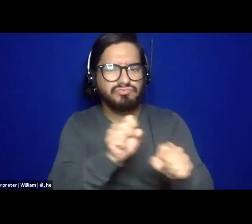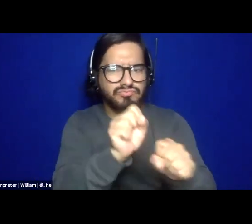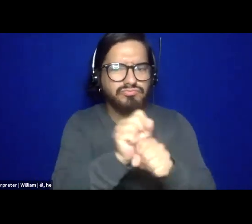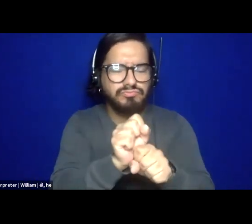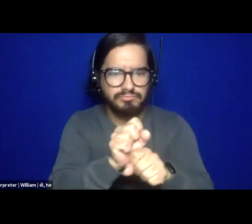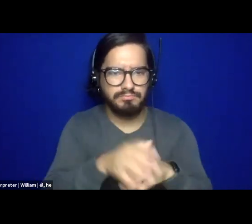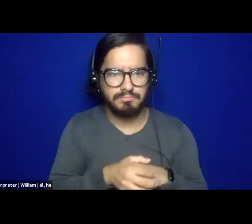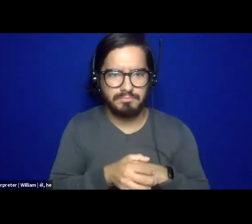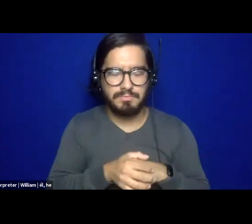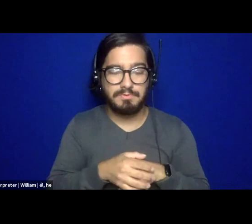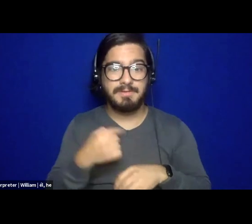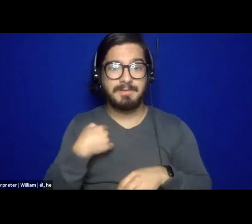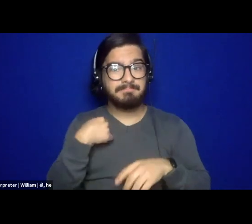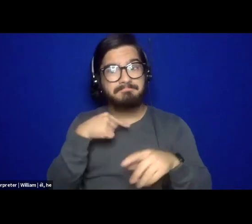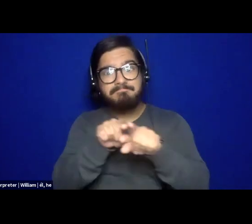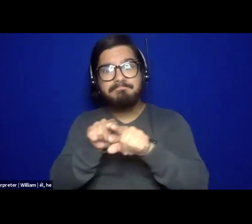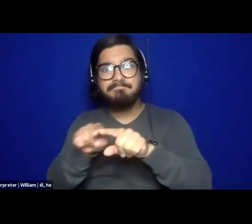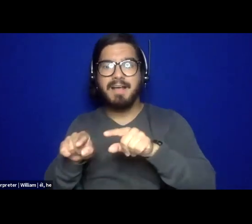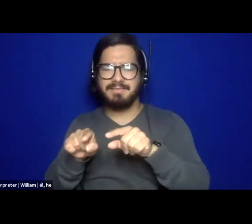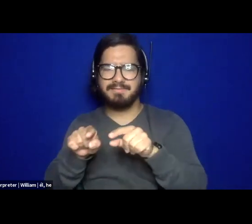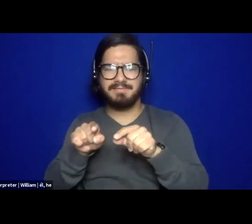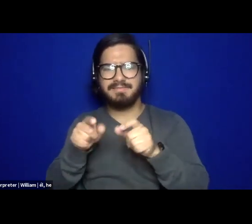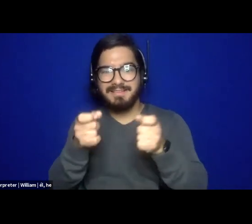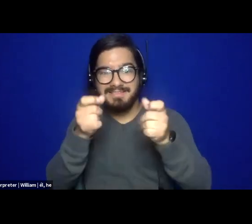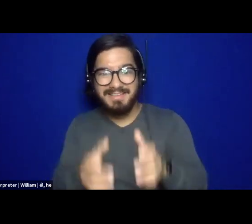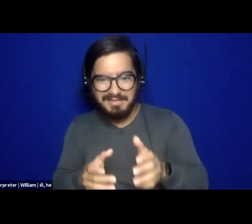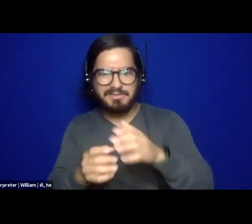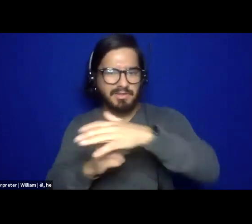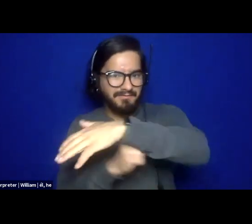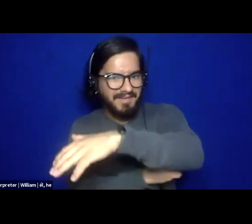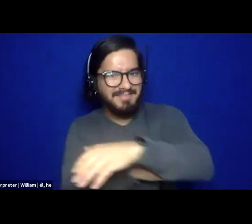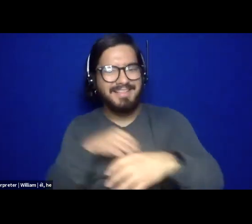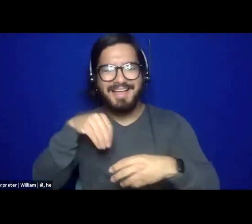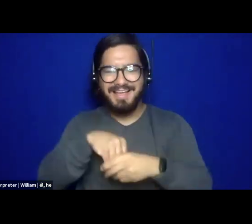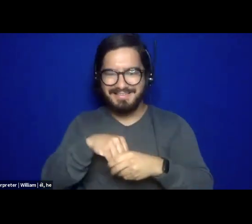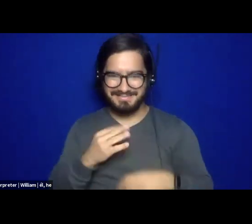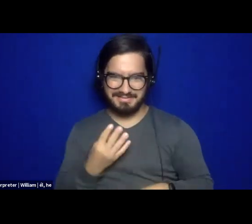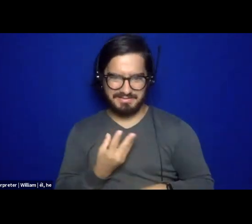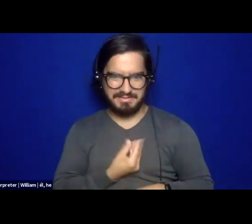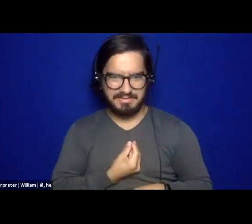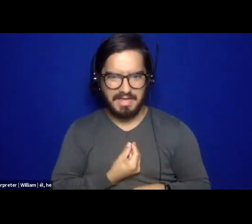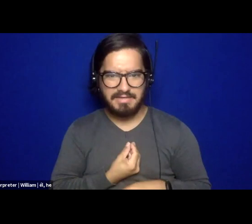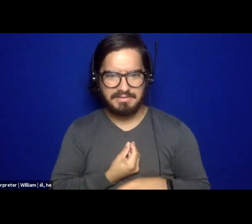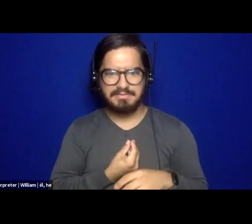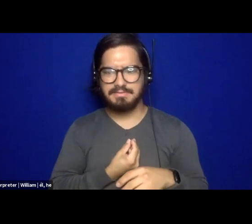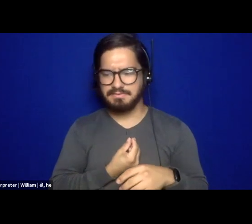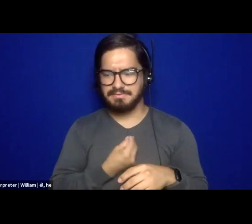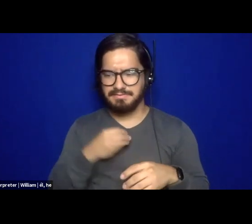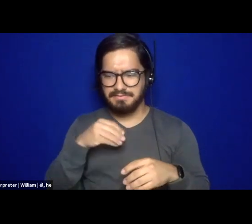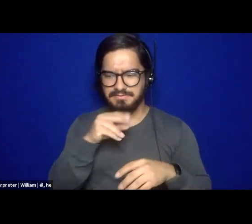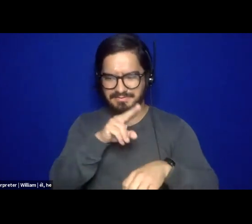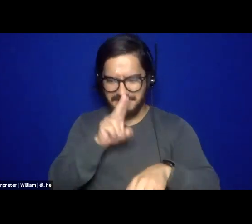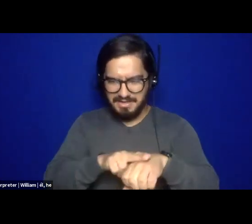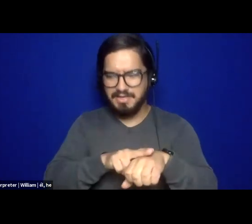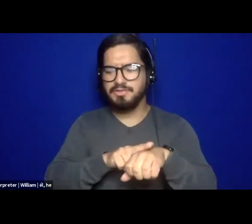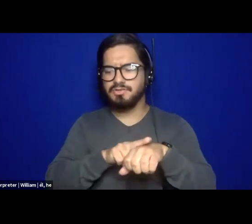the founding director of the National Queer and Trans Therapists of Color Network, and our not-so-secret agenda is we are trying to